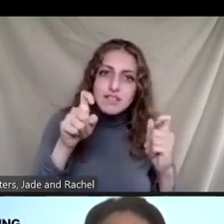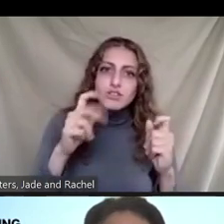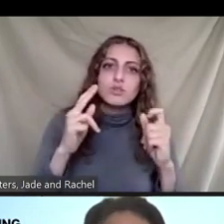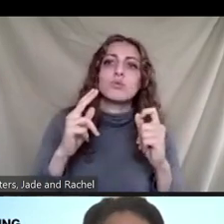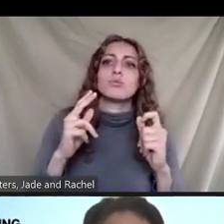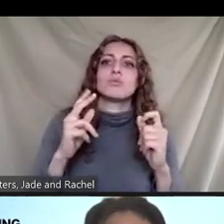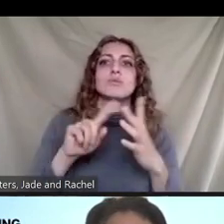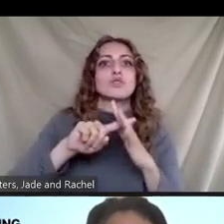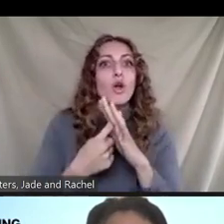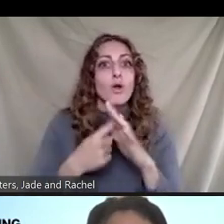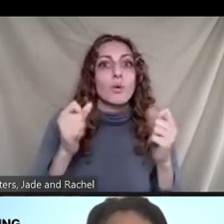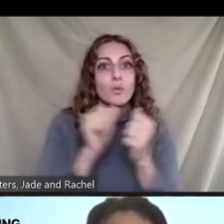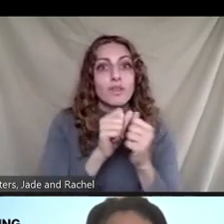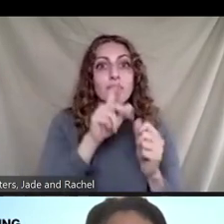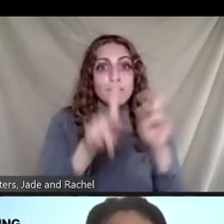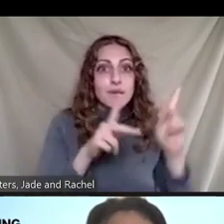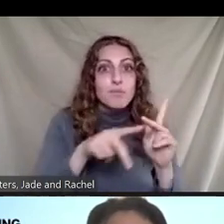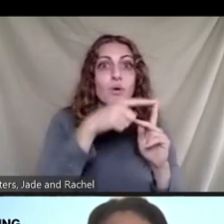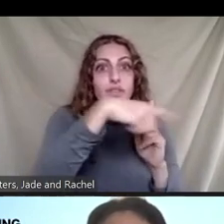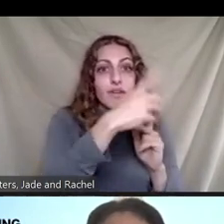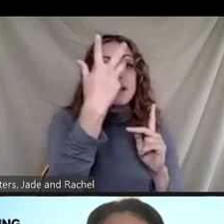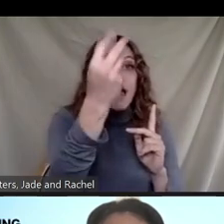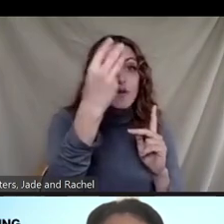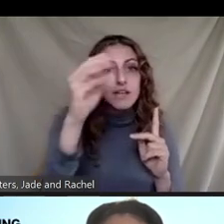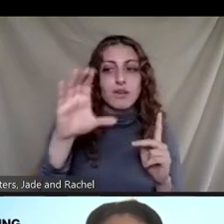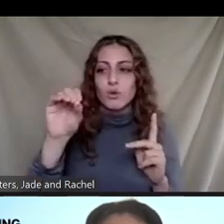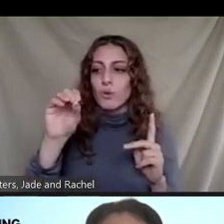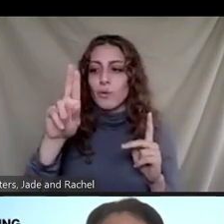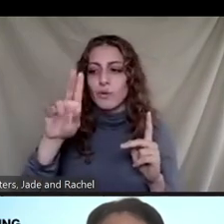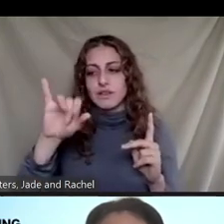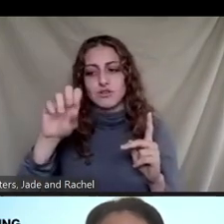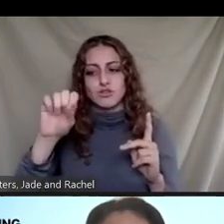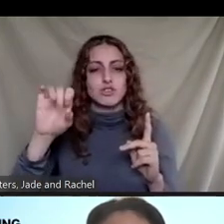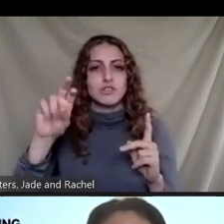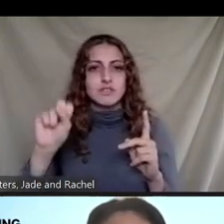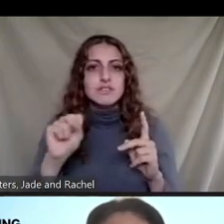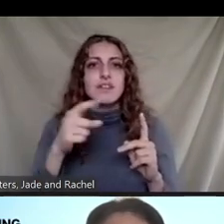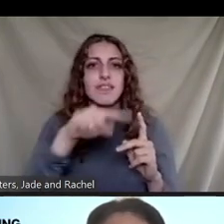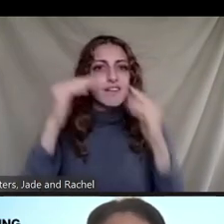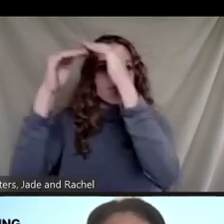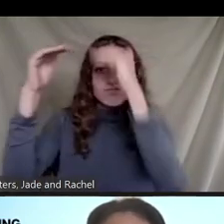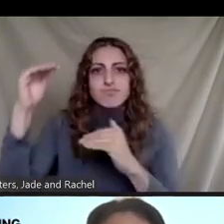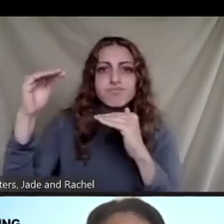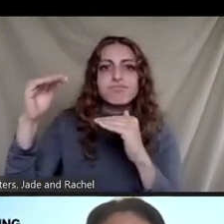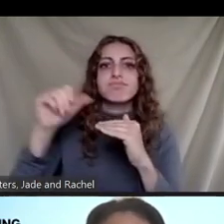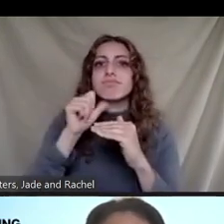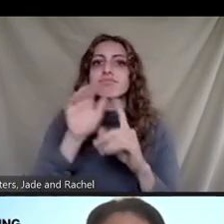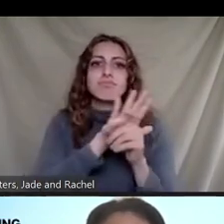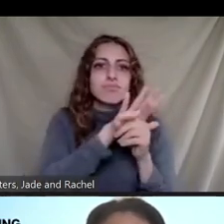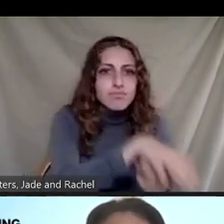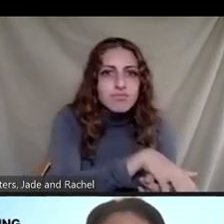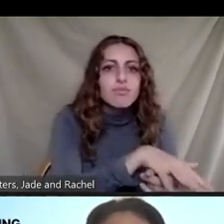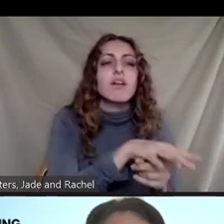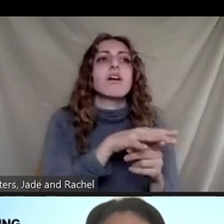folks who have been outside of coalitions for a long time and who have been marginalized. And so I do think that, again, we as